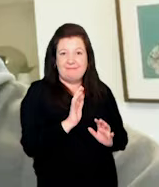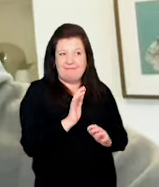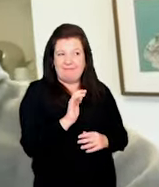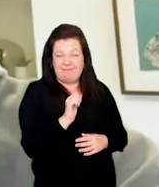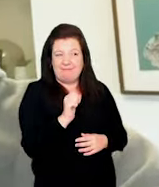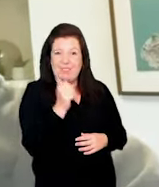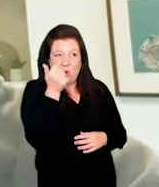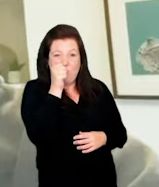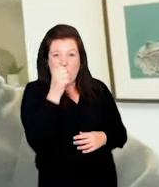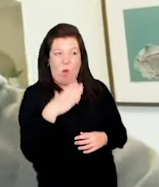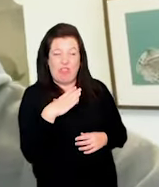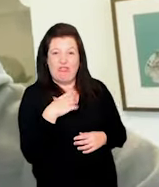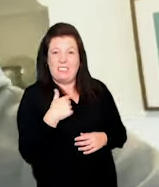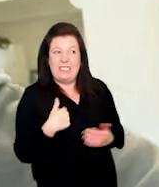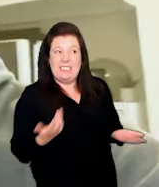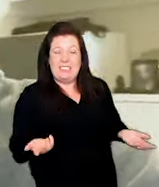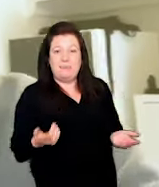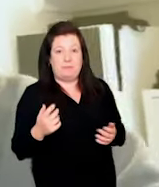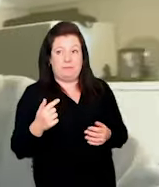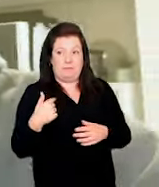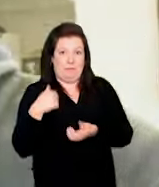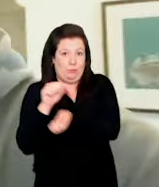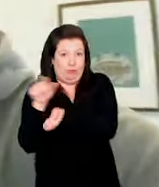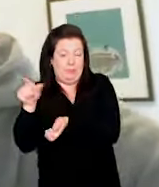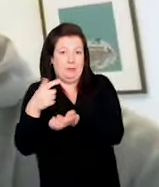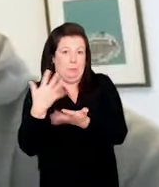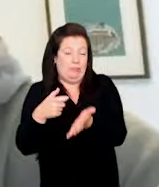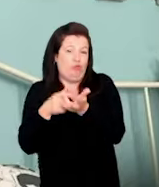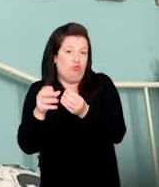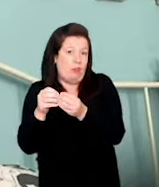Yeah... I know. Rob told me when I was locked up.